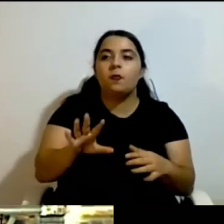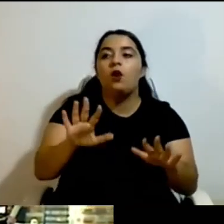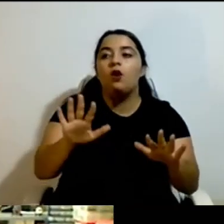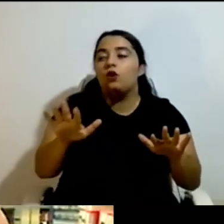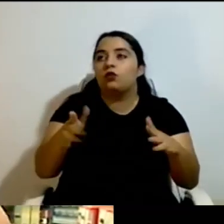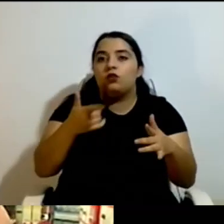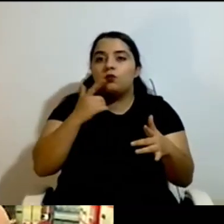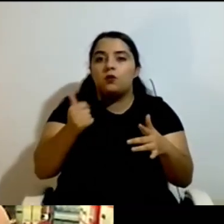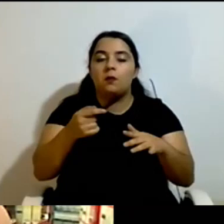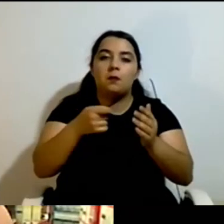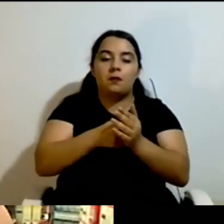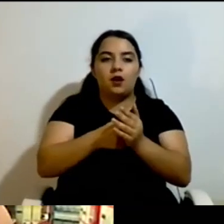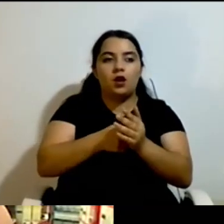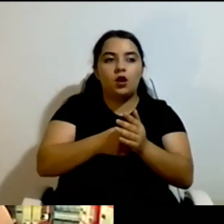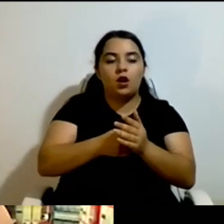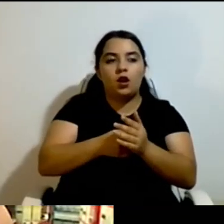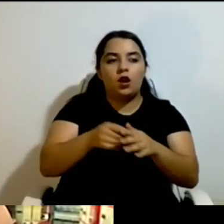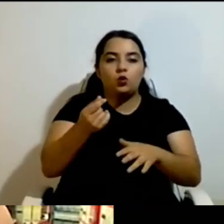that's what it is.